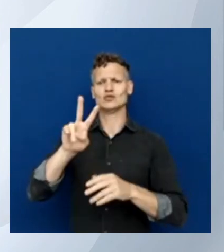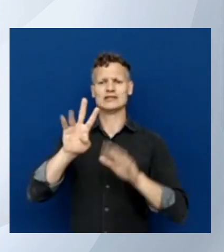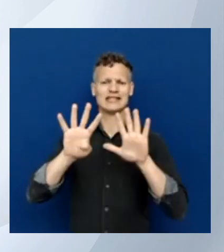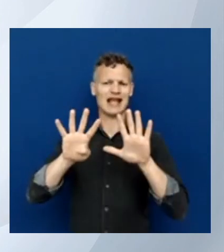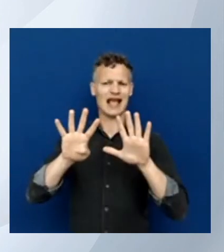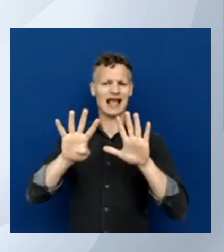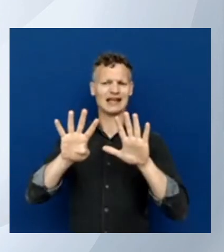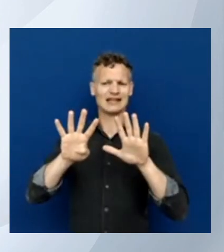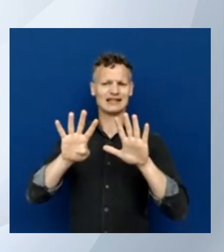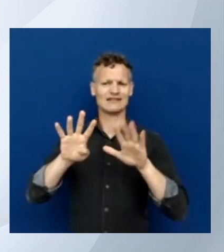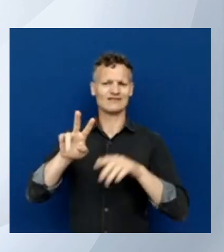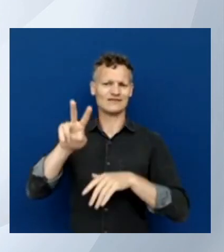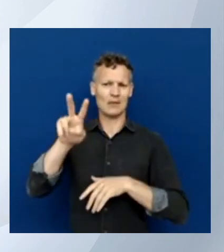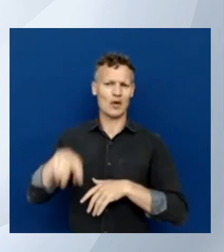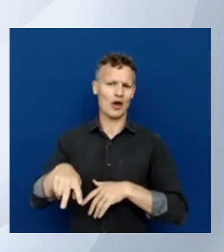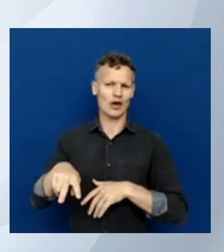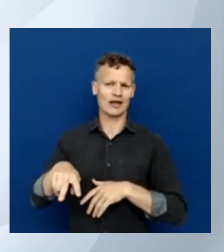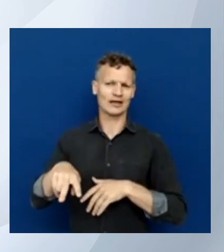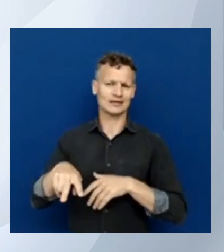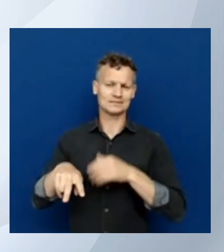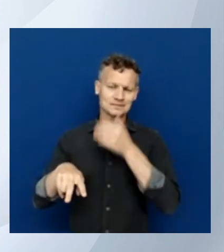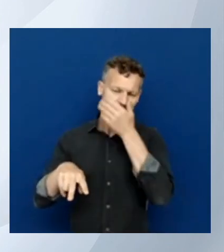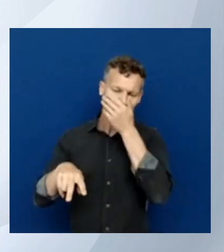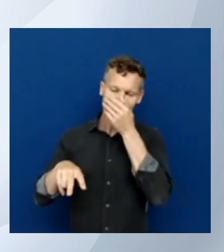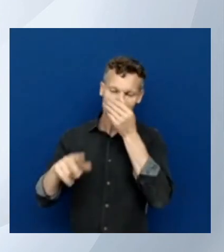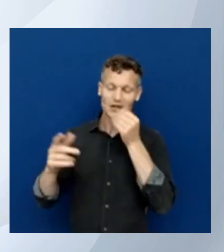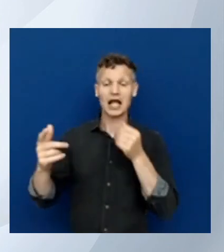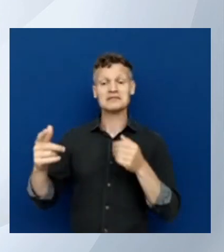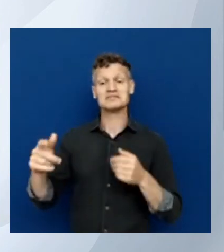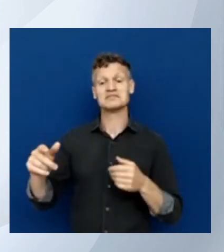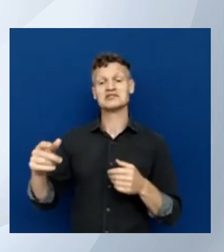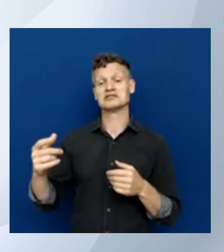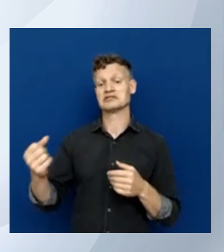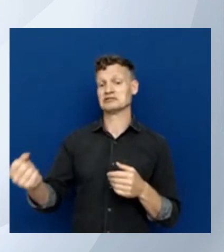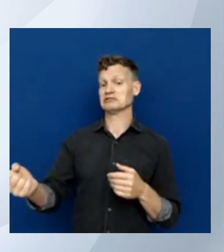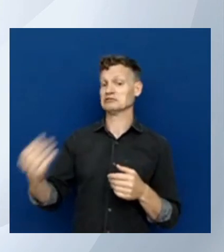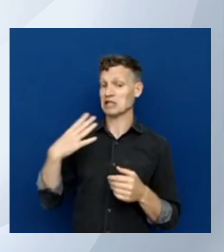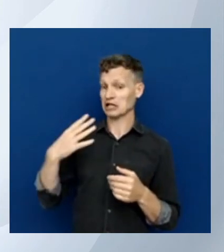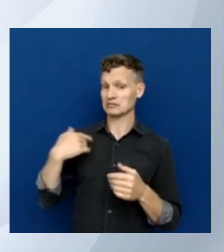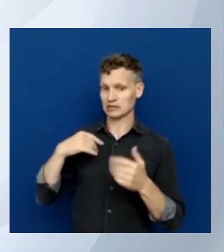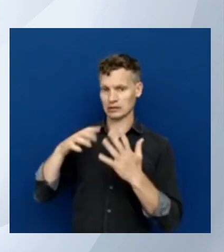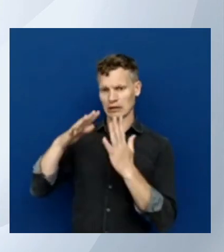that you get when you become an MVP and you become part of the Microsoft family